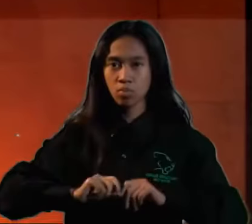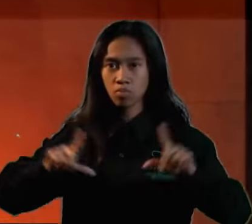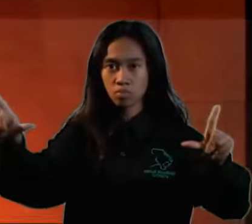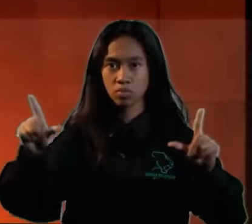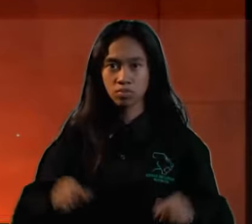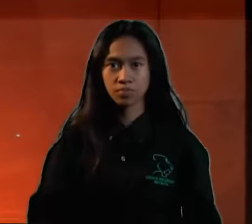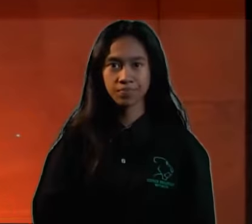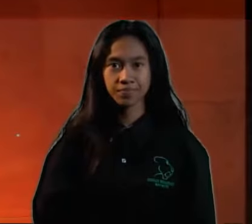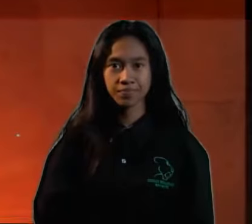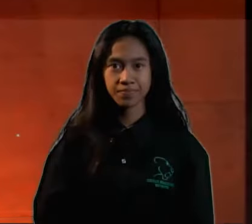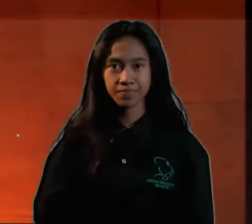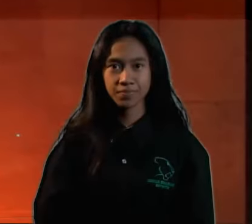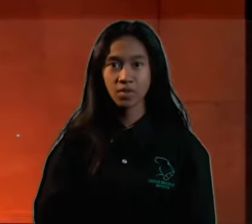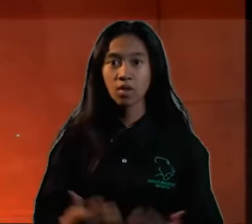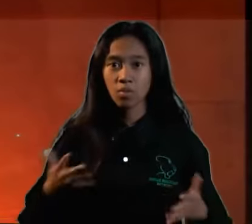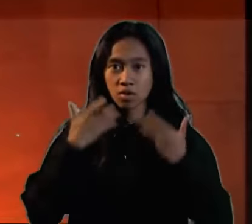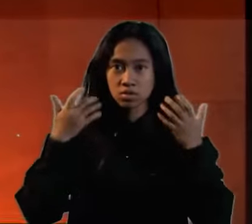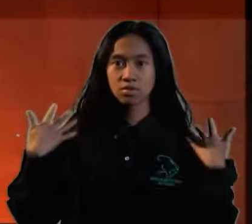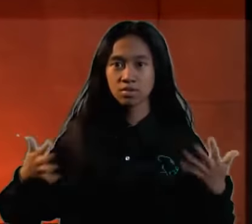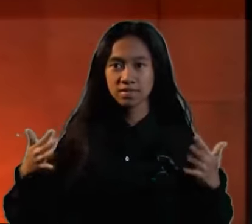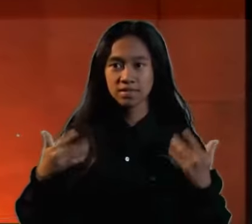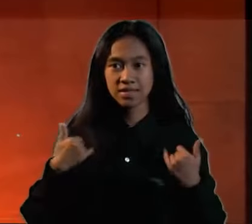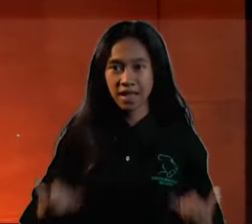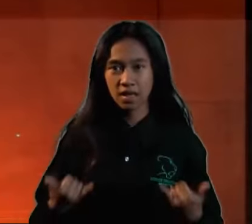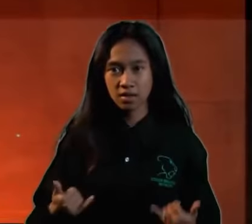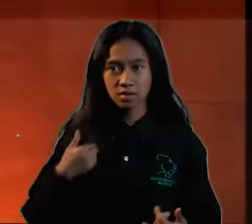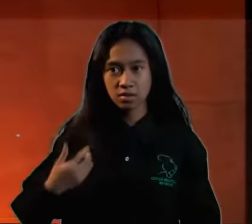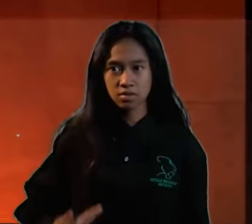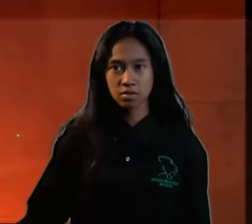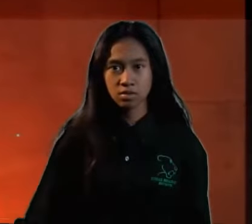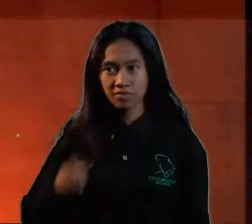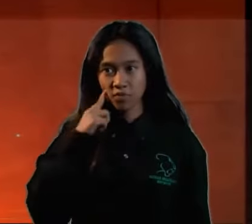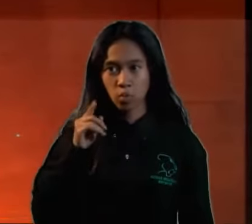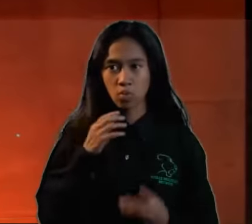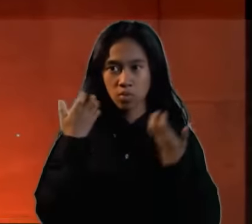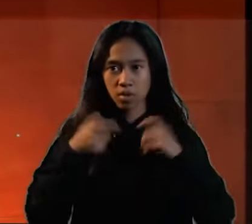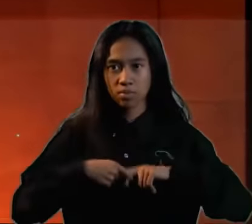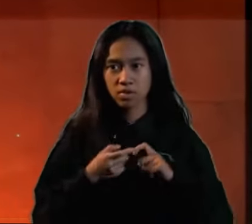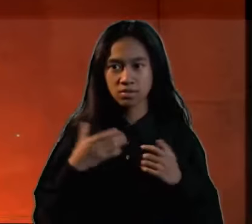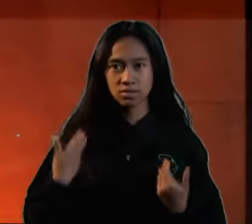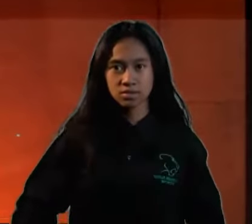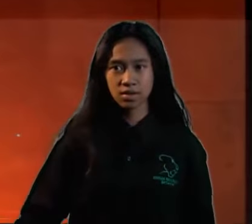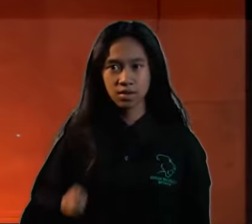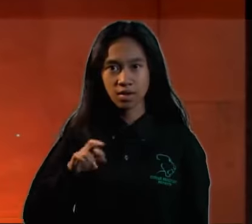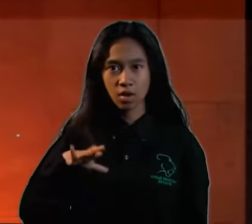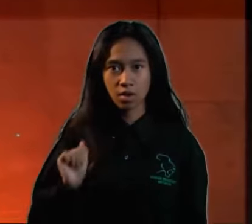Well, Cougars, that is all we have for you today for Cougar Pops. I'm Erica Garcia.